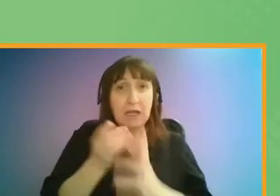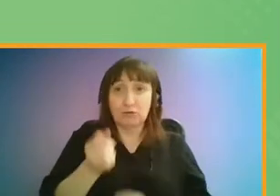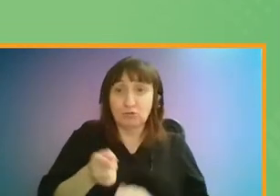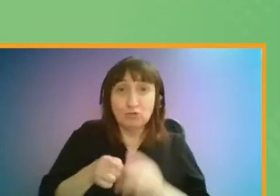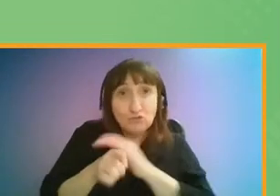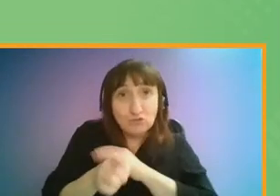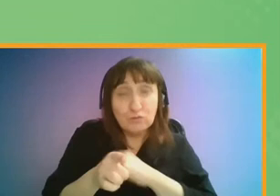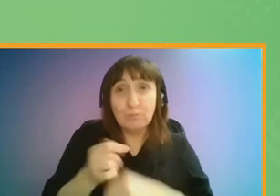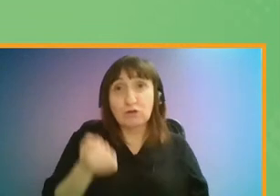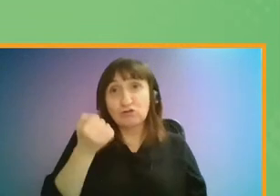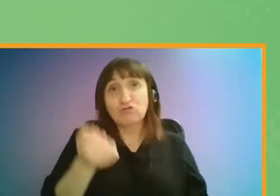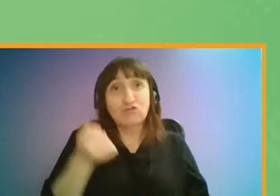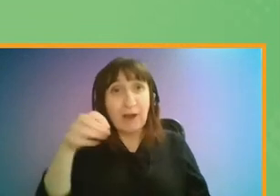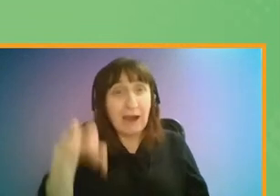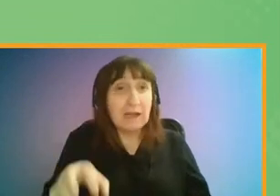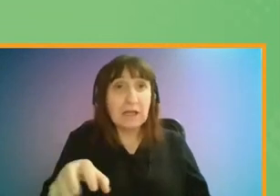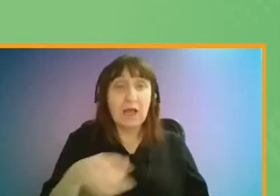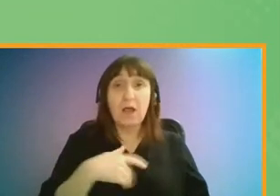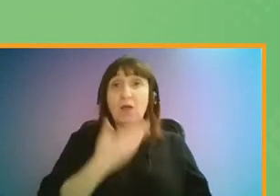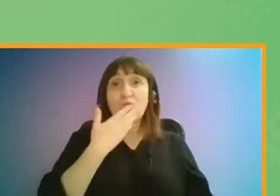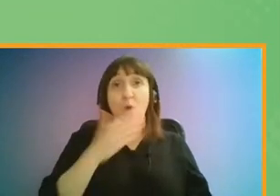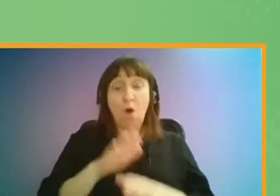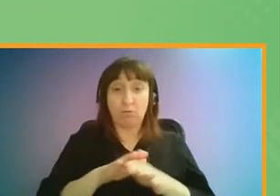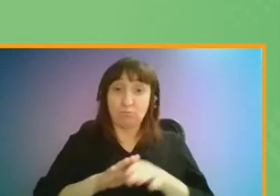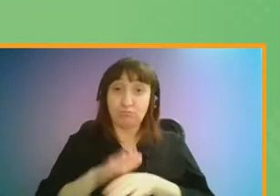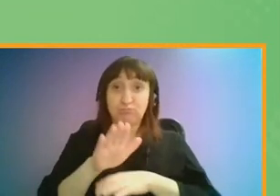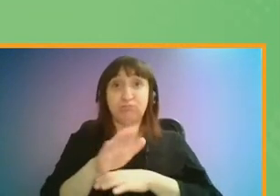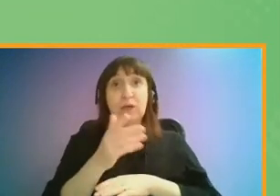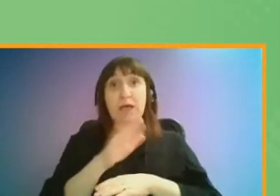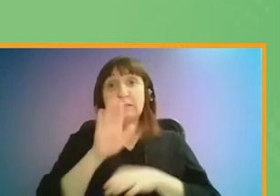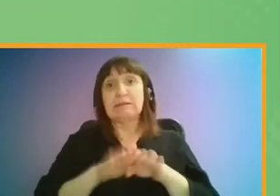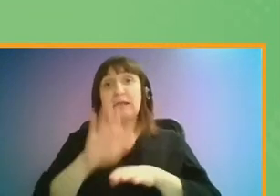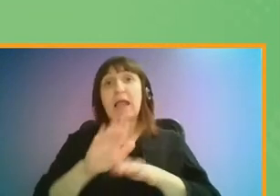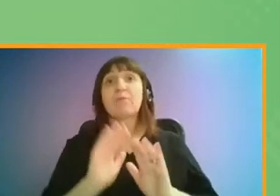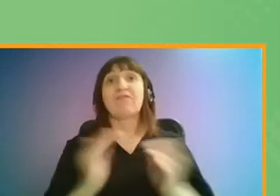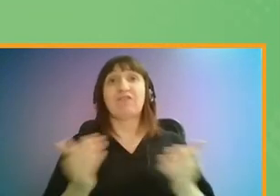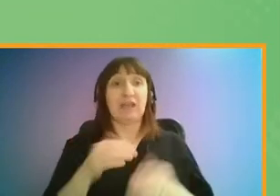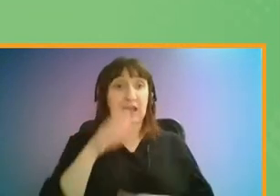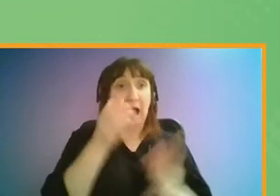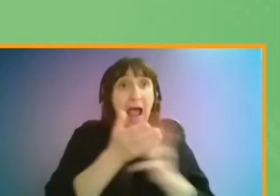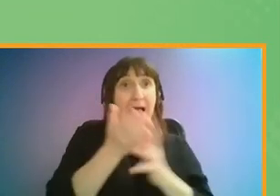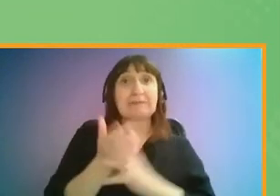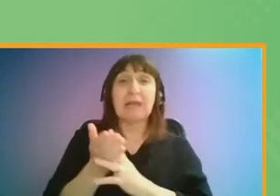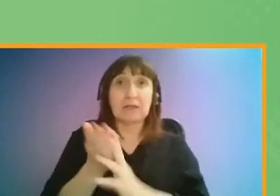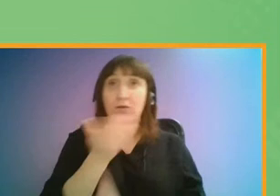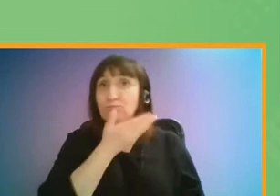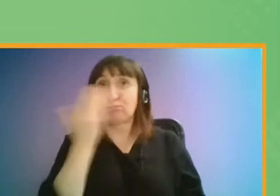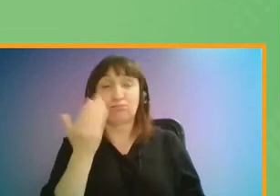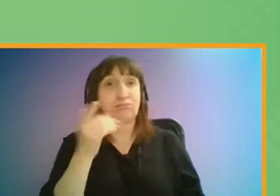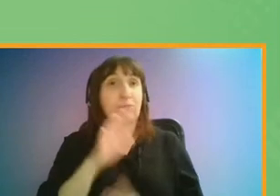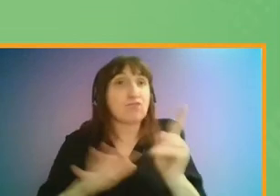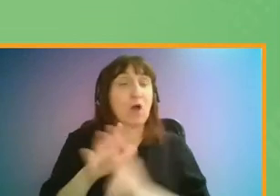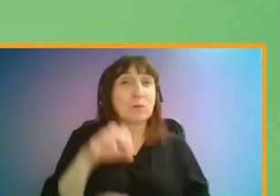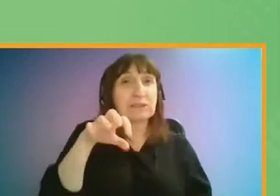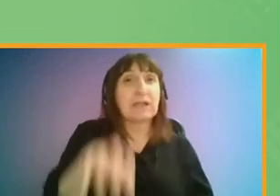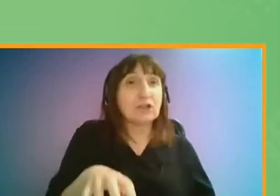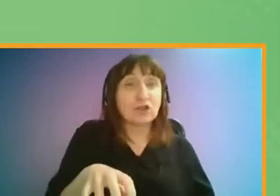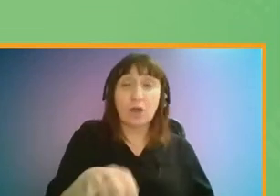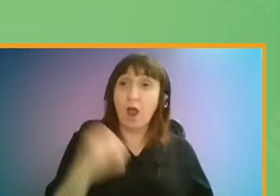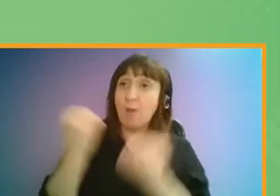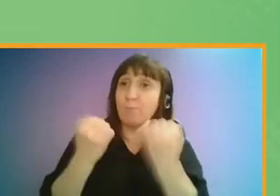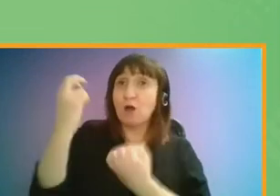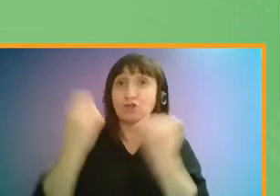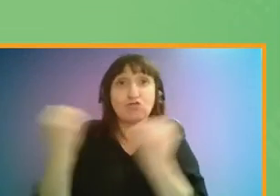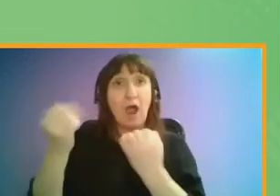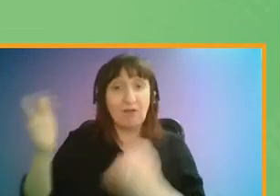train, including a lack of step-free access at stations and the gaps between platforms and trains at stations. Some bus drivers were criticised for not